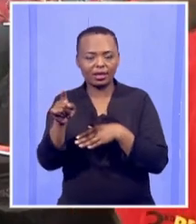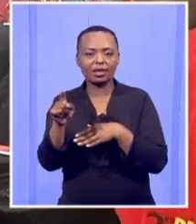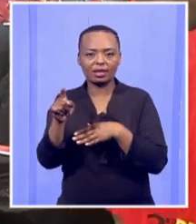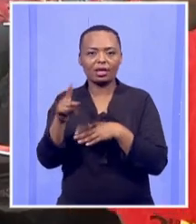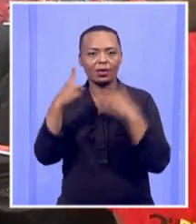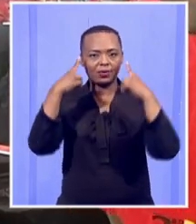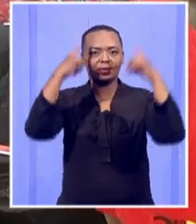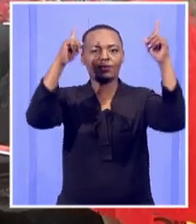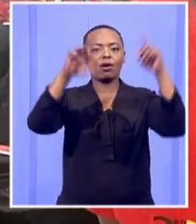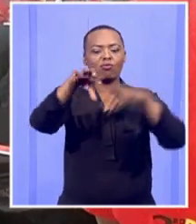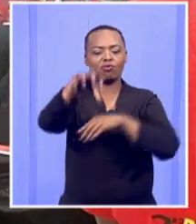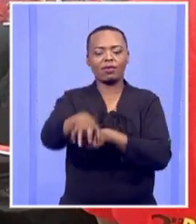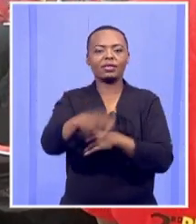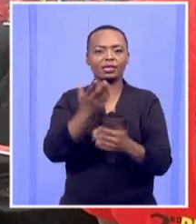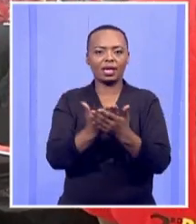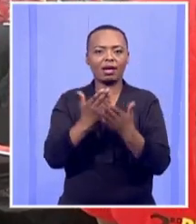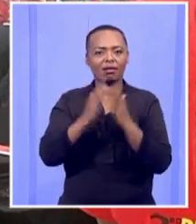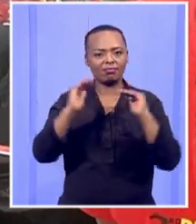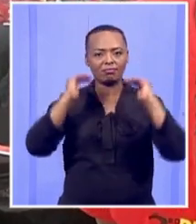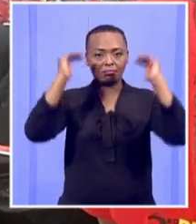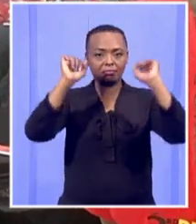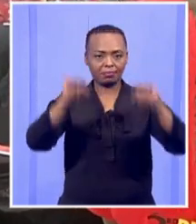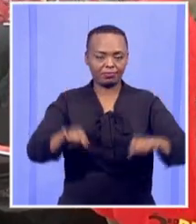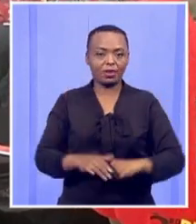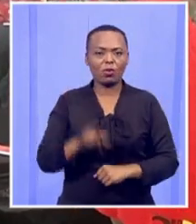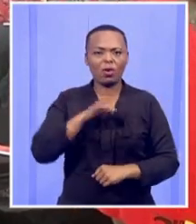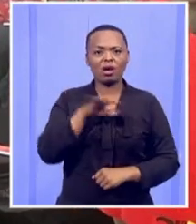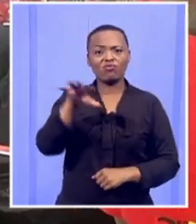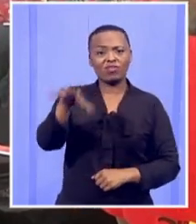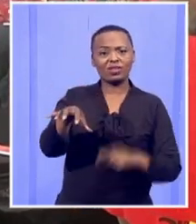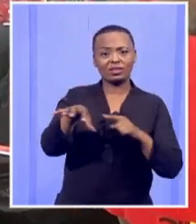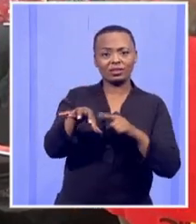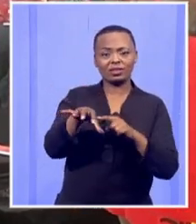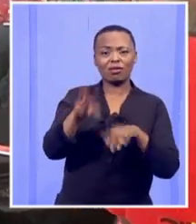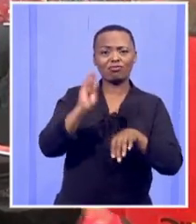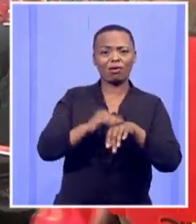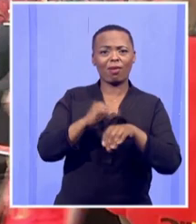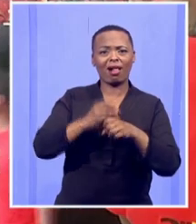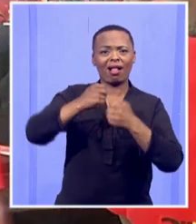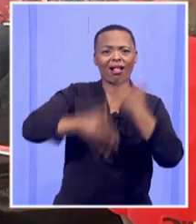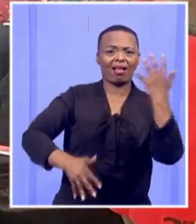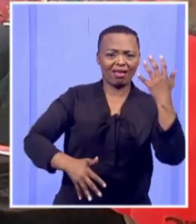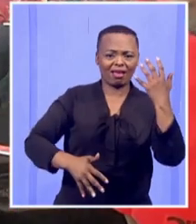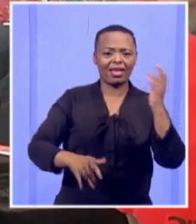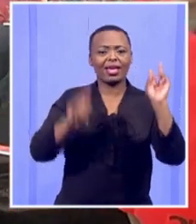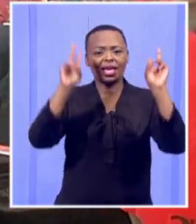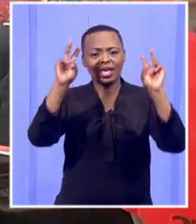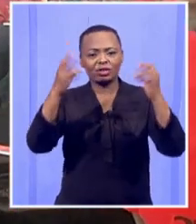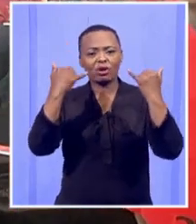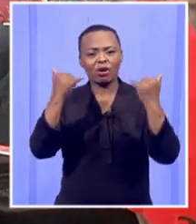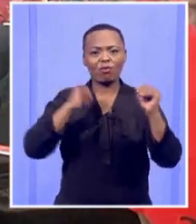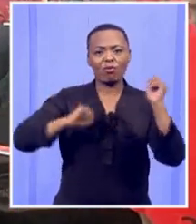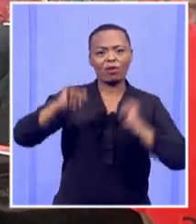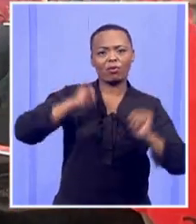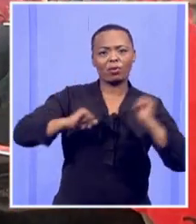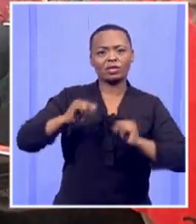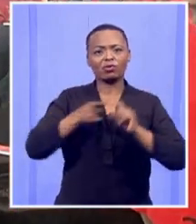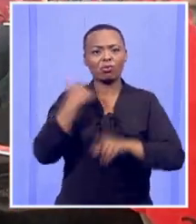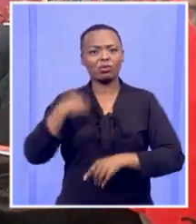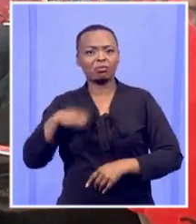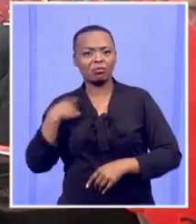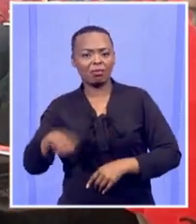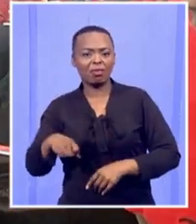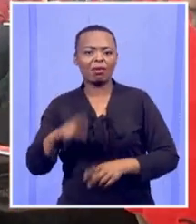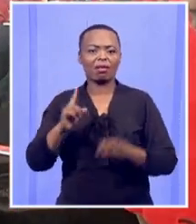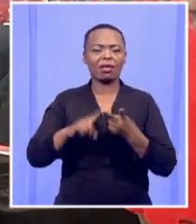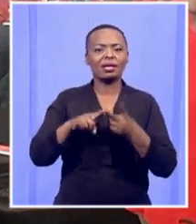heights because they indicated that this is one of the province that is very problematic, especially when it comes to the performance of municipalities as